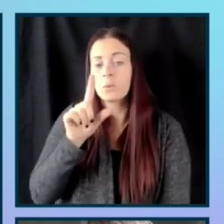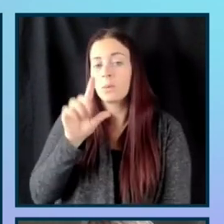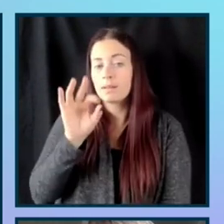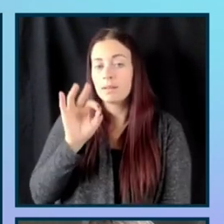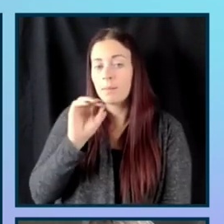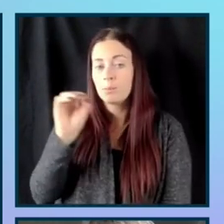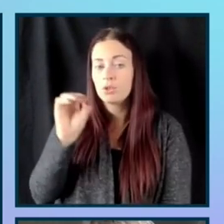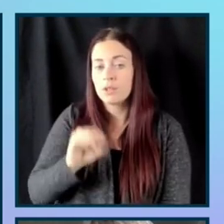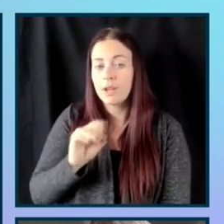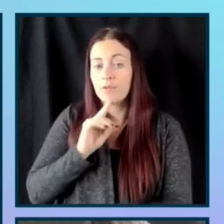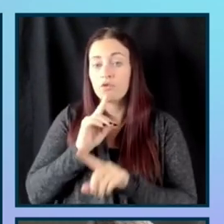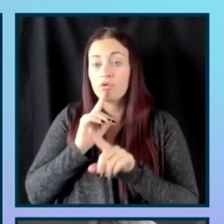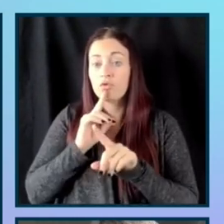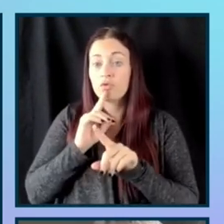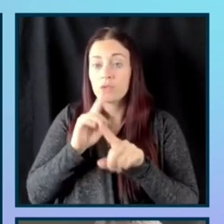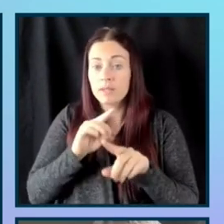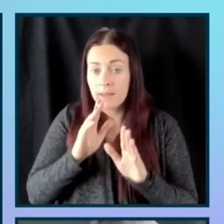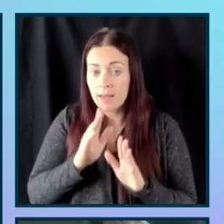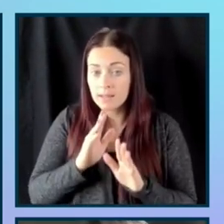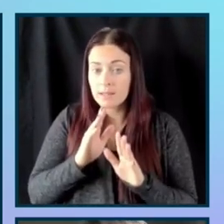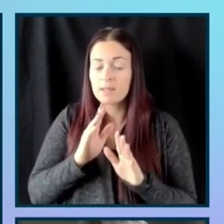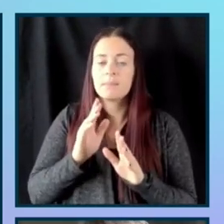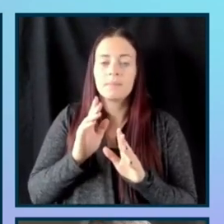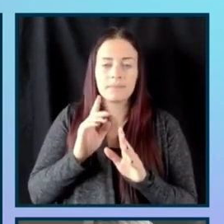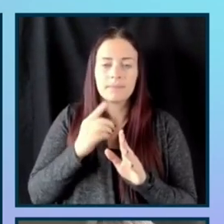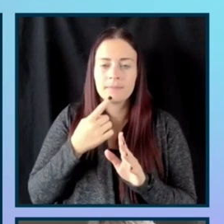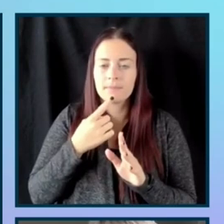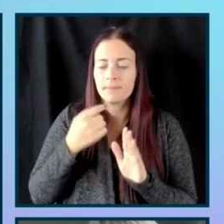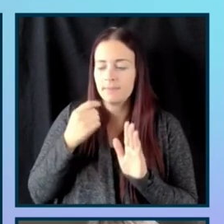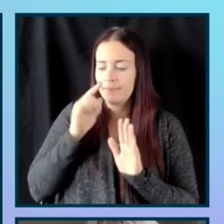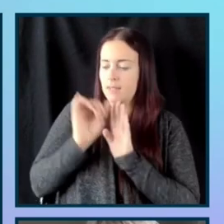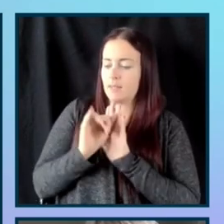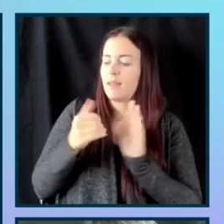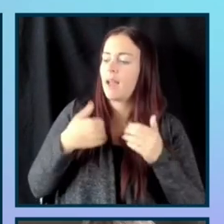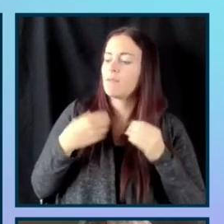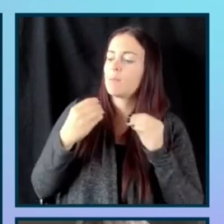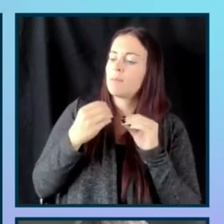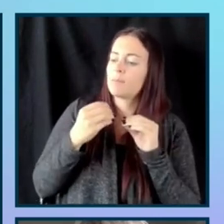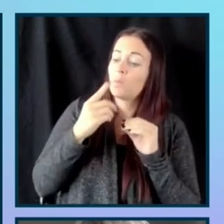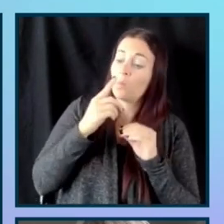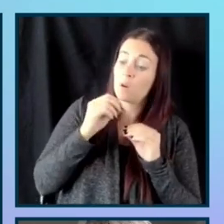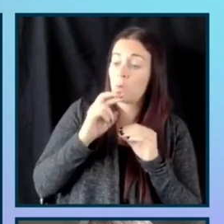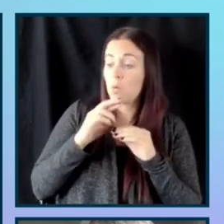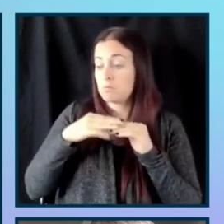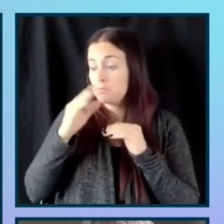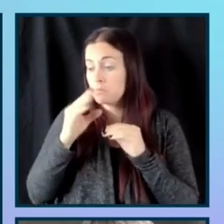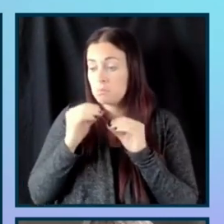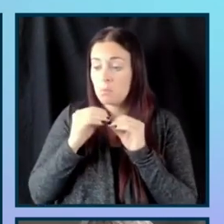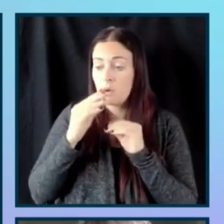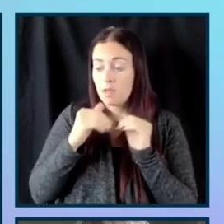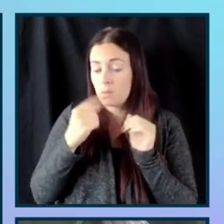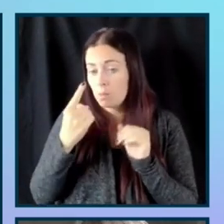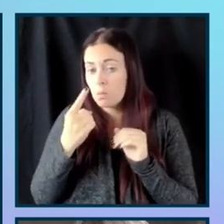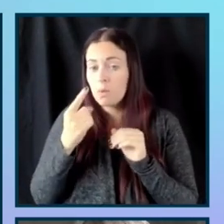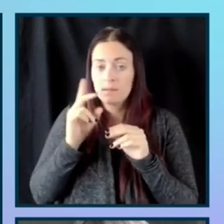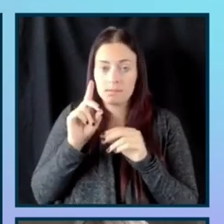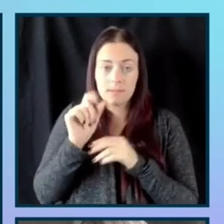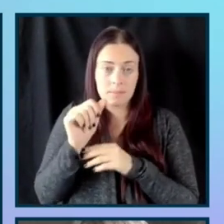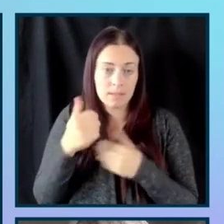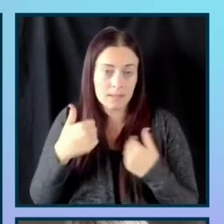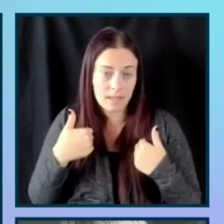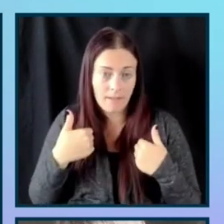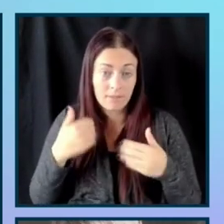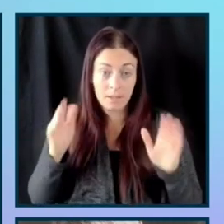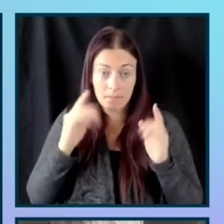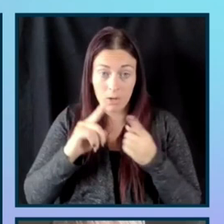of respondents identified as having one or more disabilities versus the U S population of 26%.